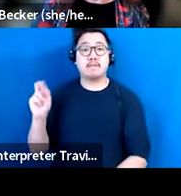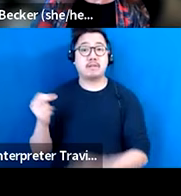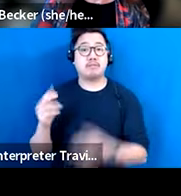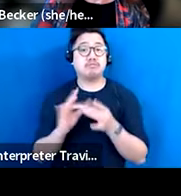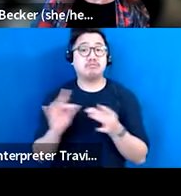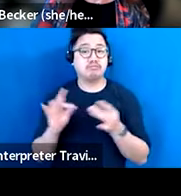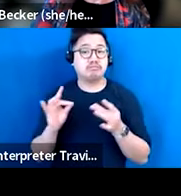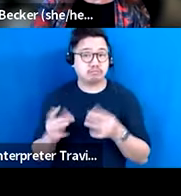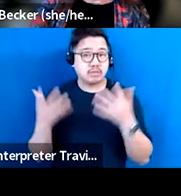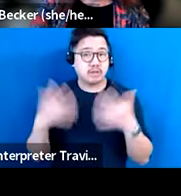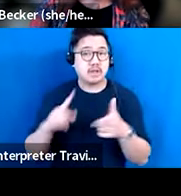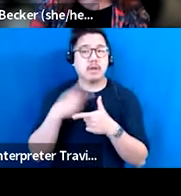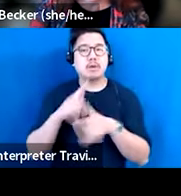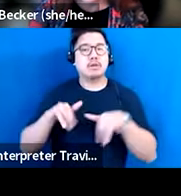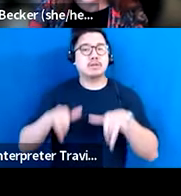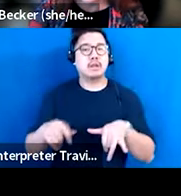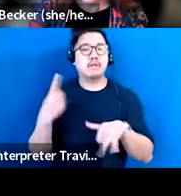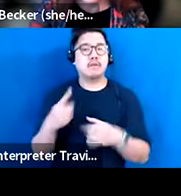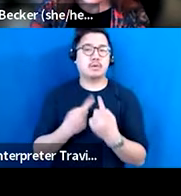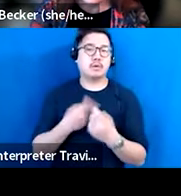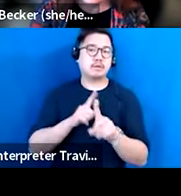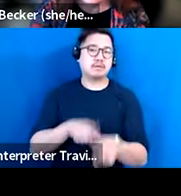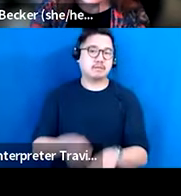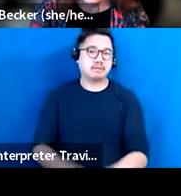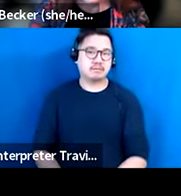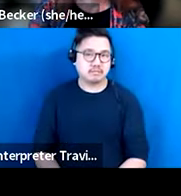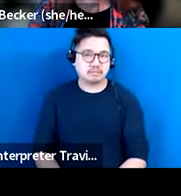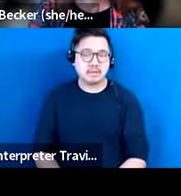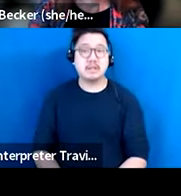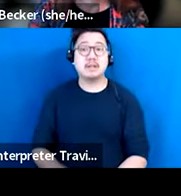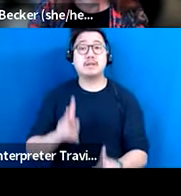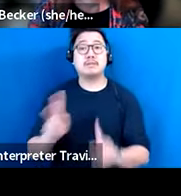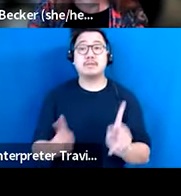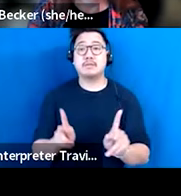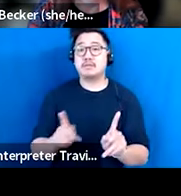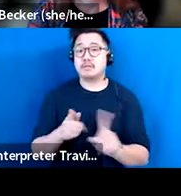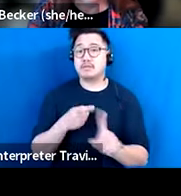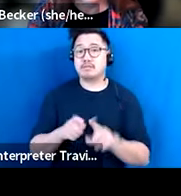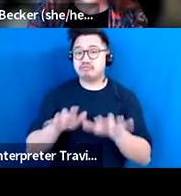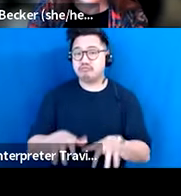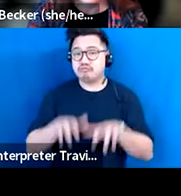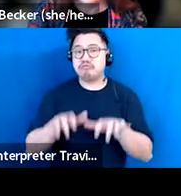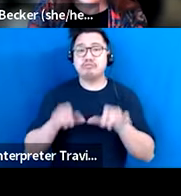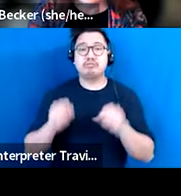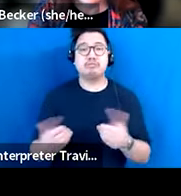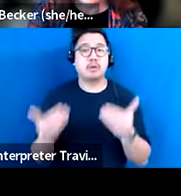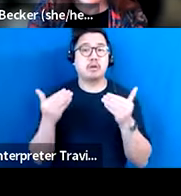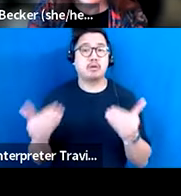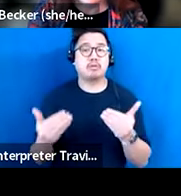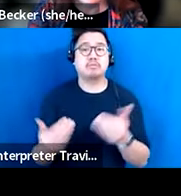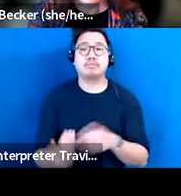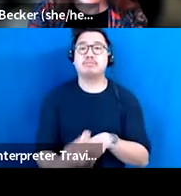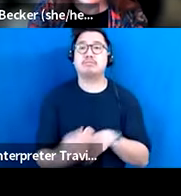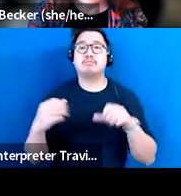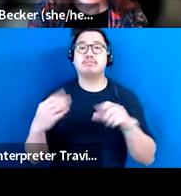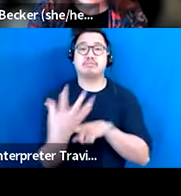screen for the broader Q&A. So please, attendees, feel free to camera-hide yourselves and put your questions